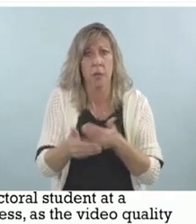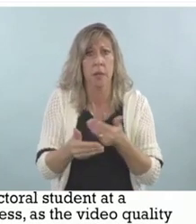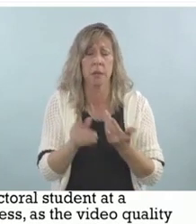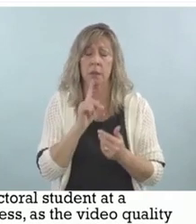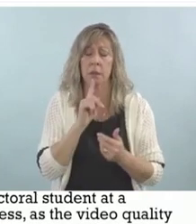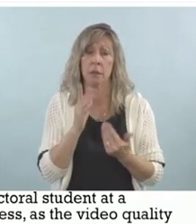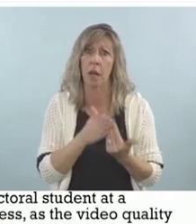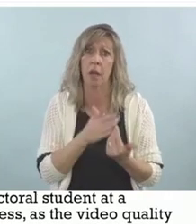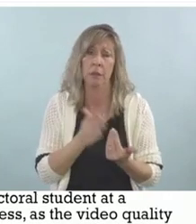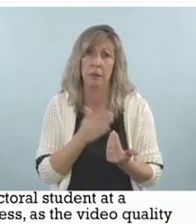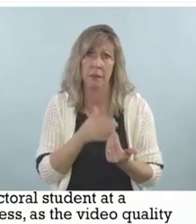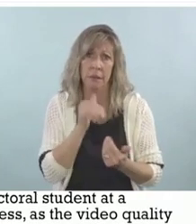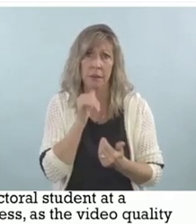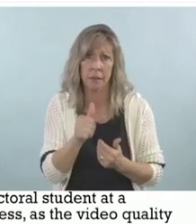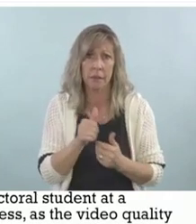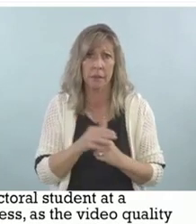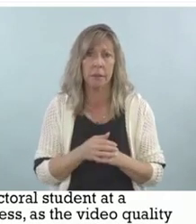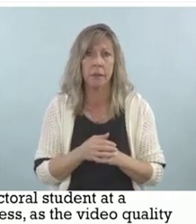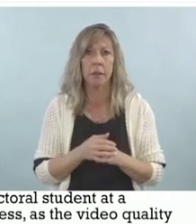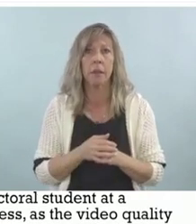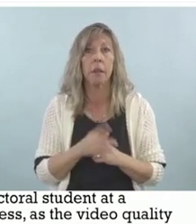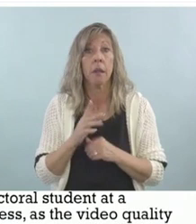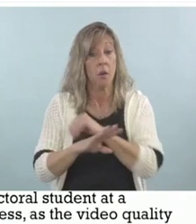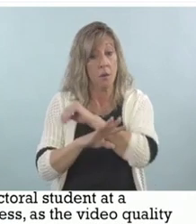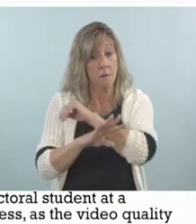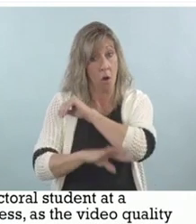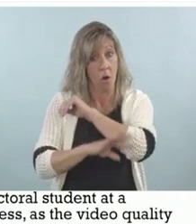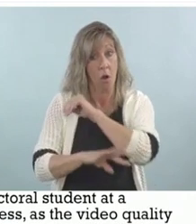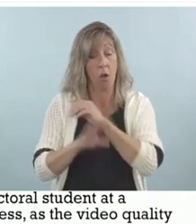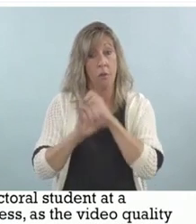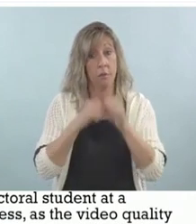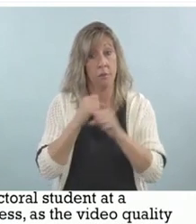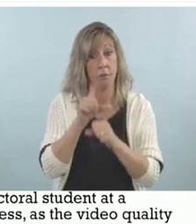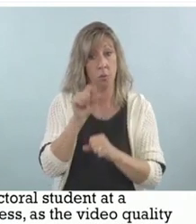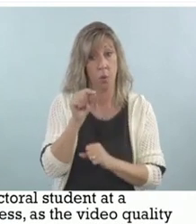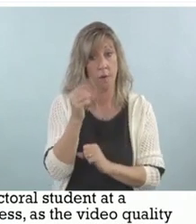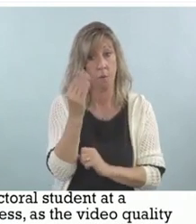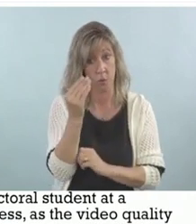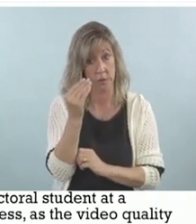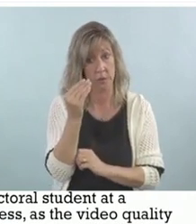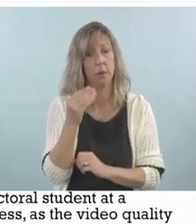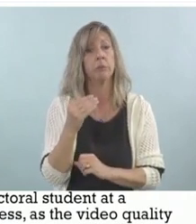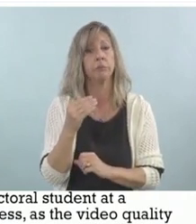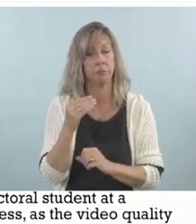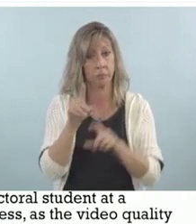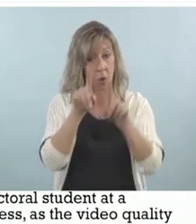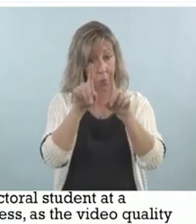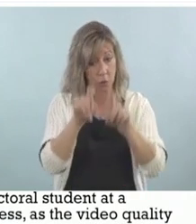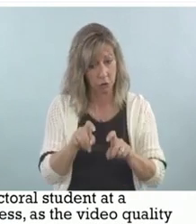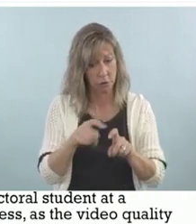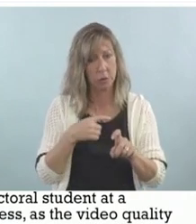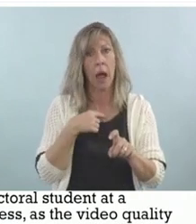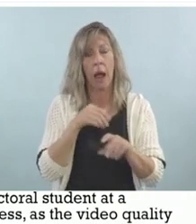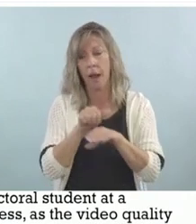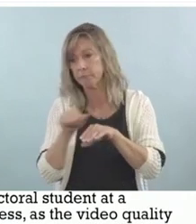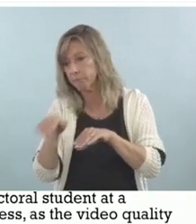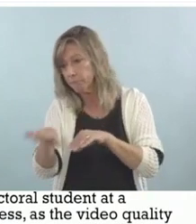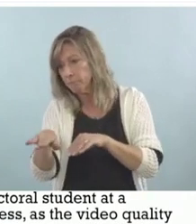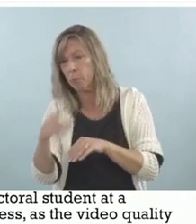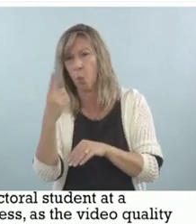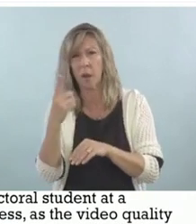in the fall of 2014, I sent those ACE questions to a doctoral student who was deaf himself